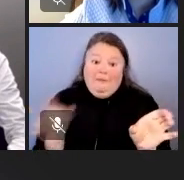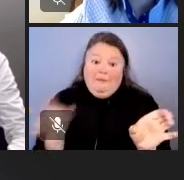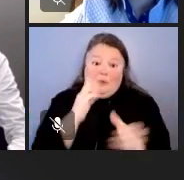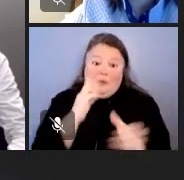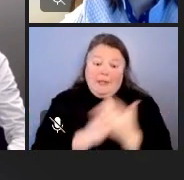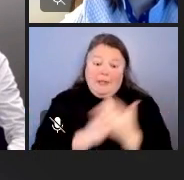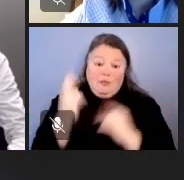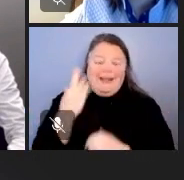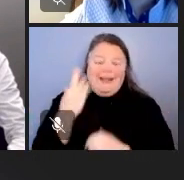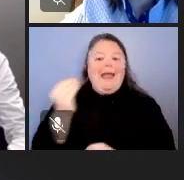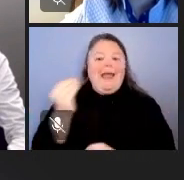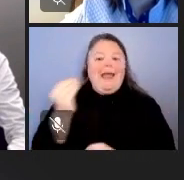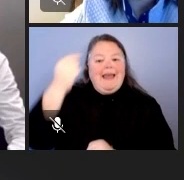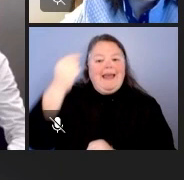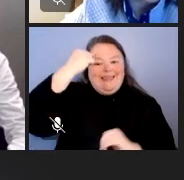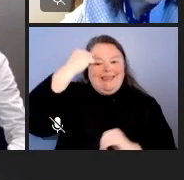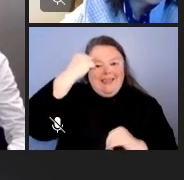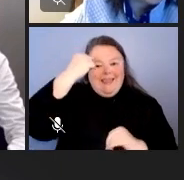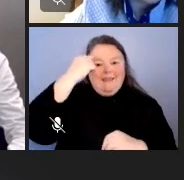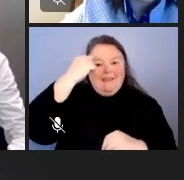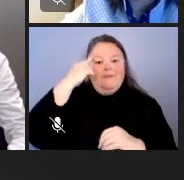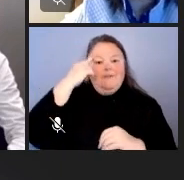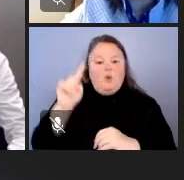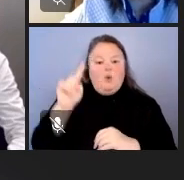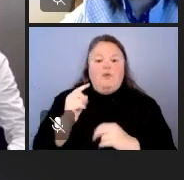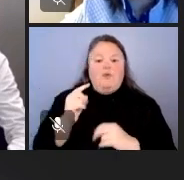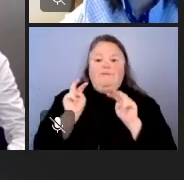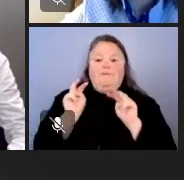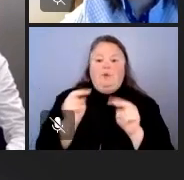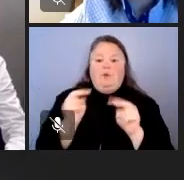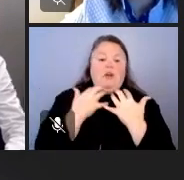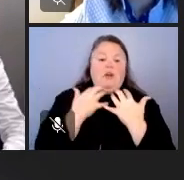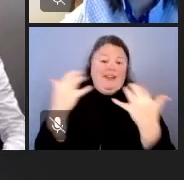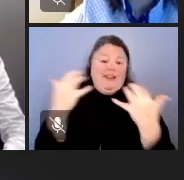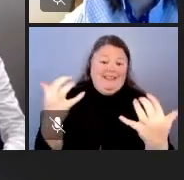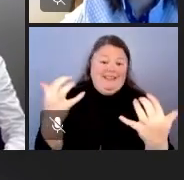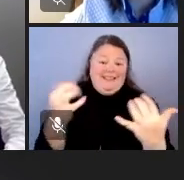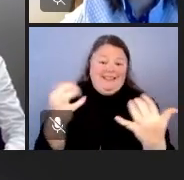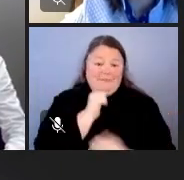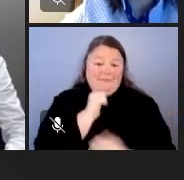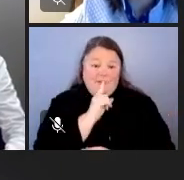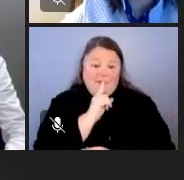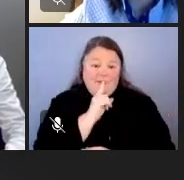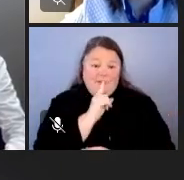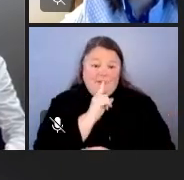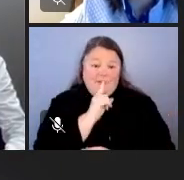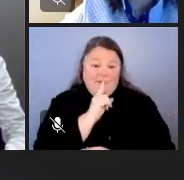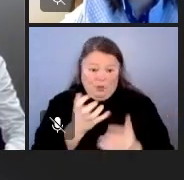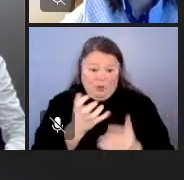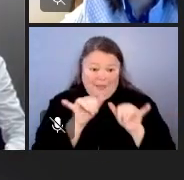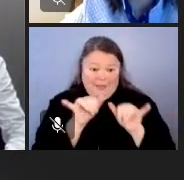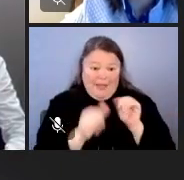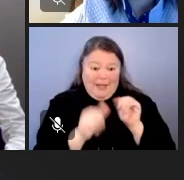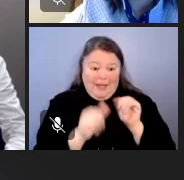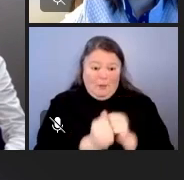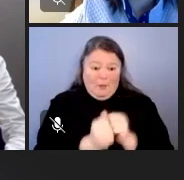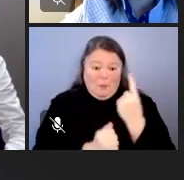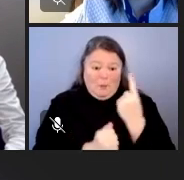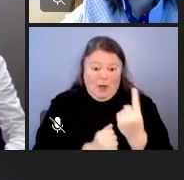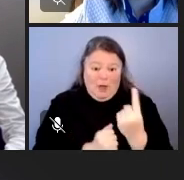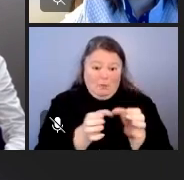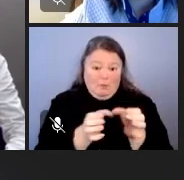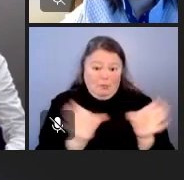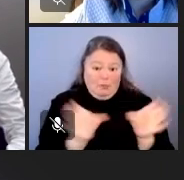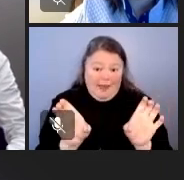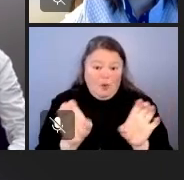And then I think for just for viewing audience, I'm not sure. Do we just want to stay with one breakout group or do we